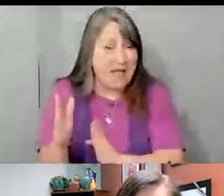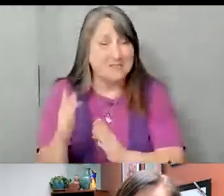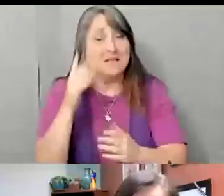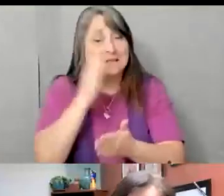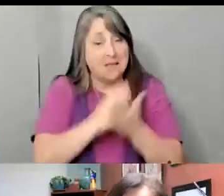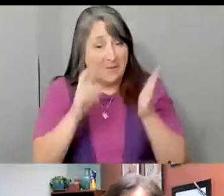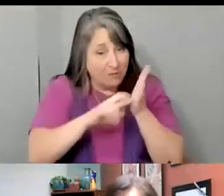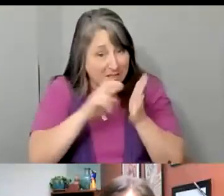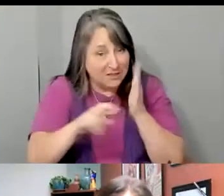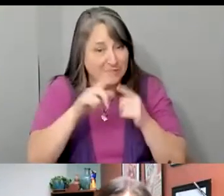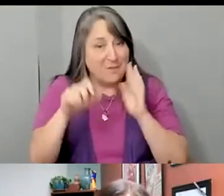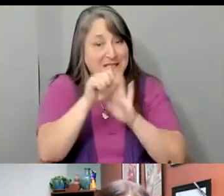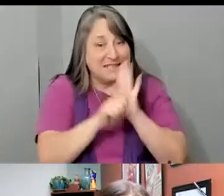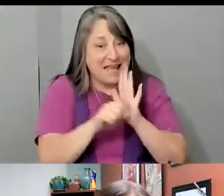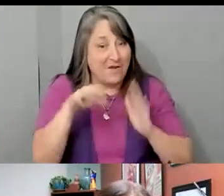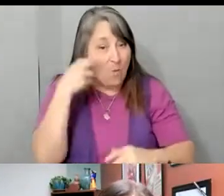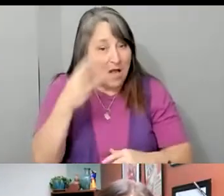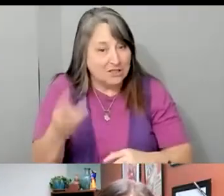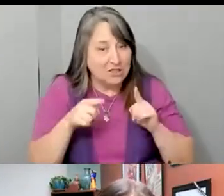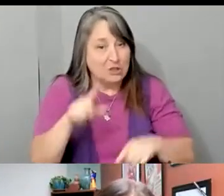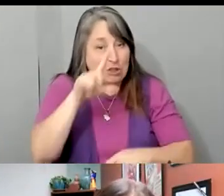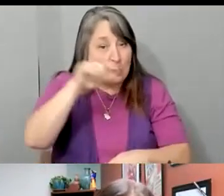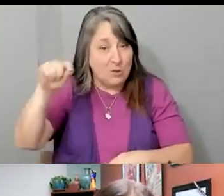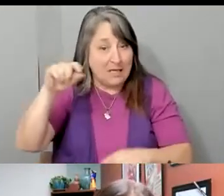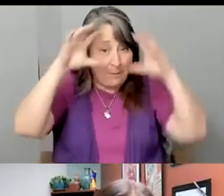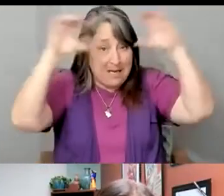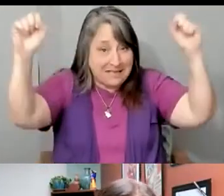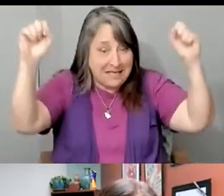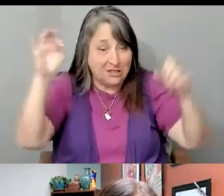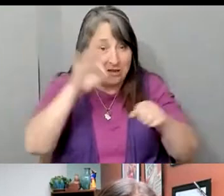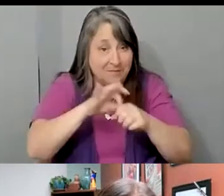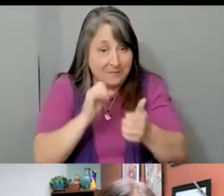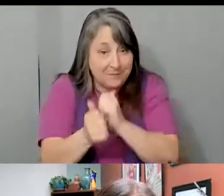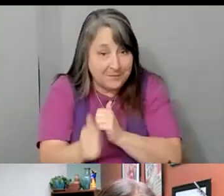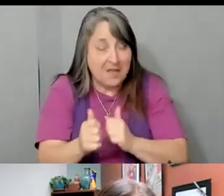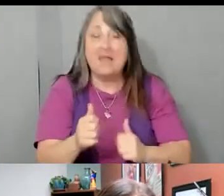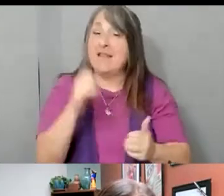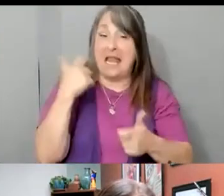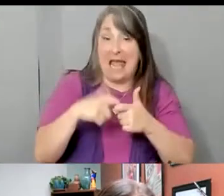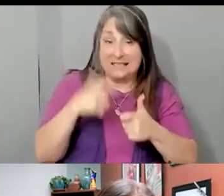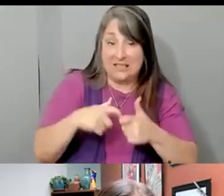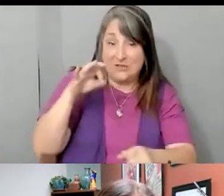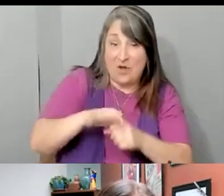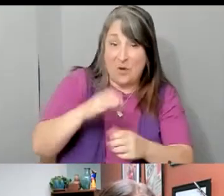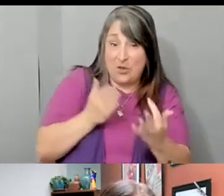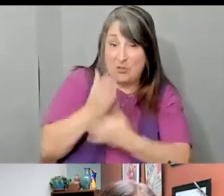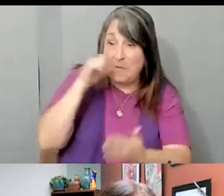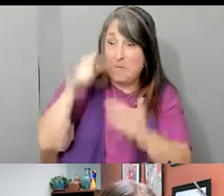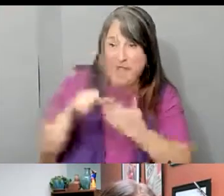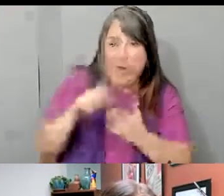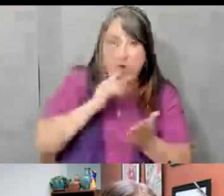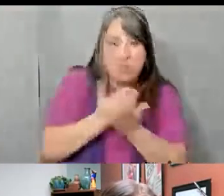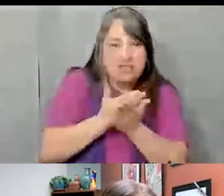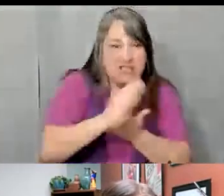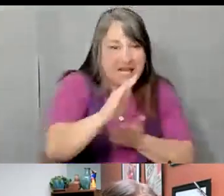during the 2020 presidential election found that Latinos who voted by mail were rejected at three times the rate of non